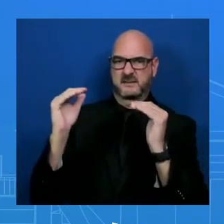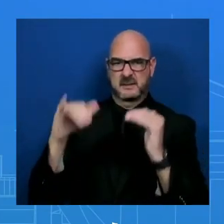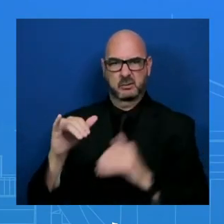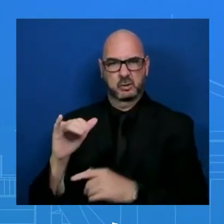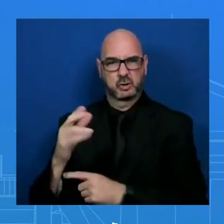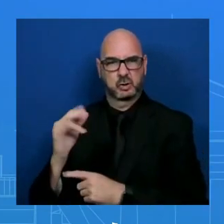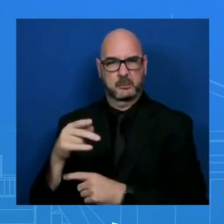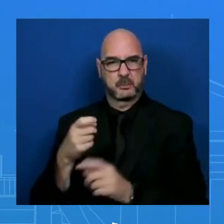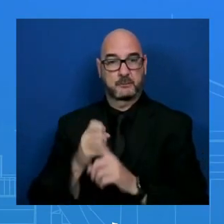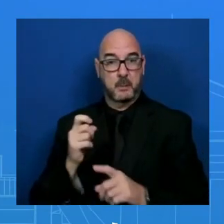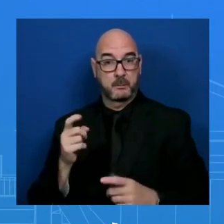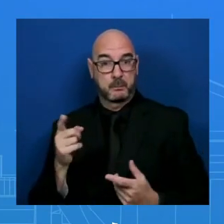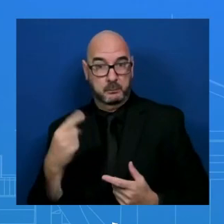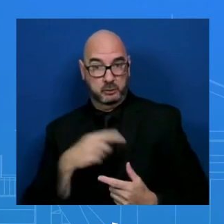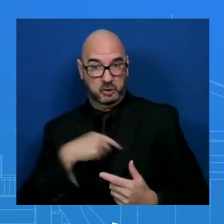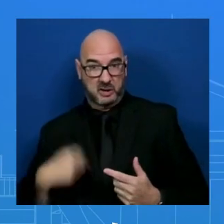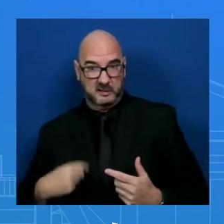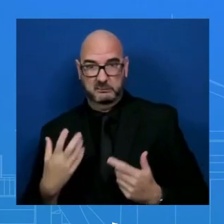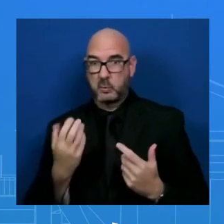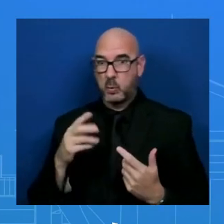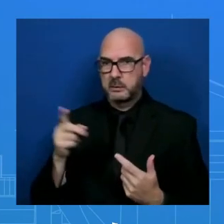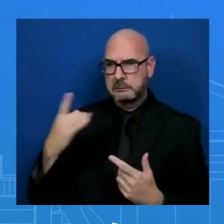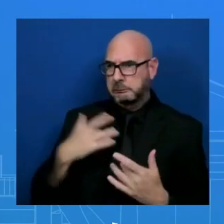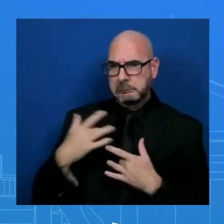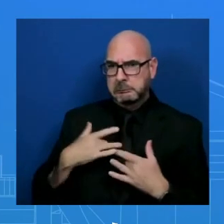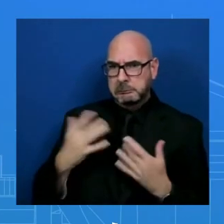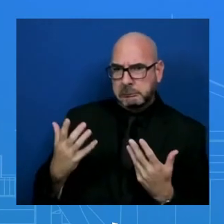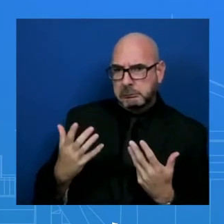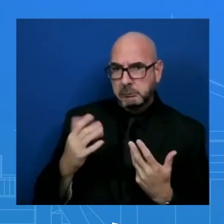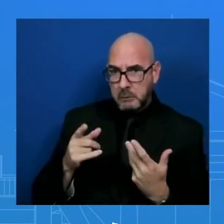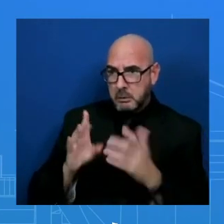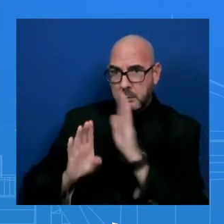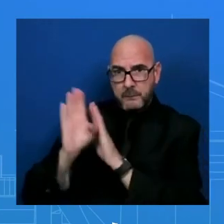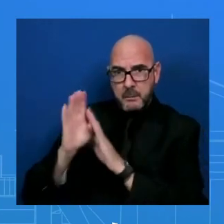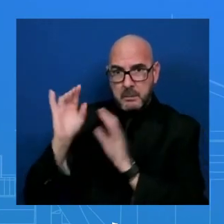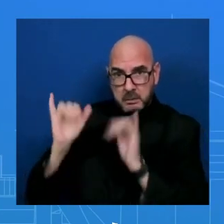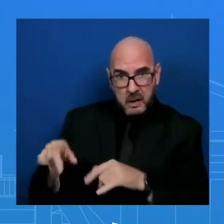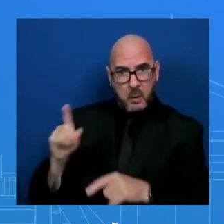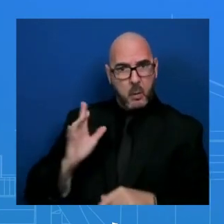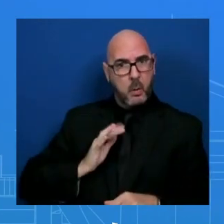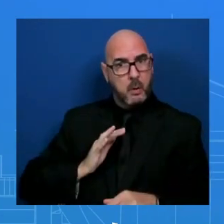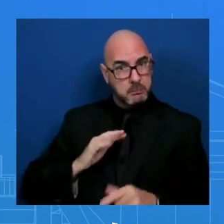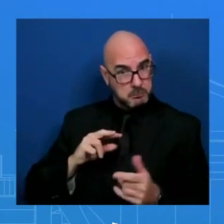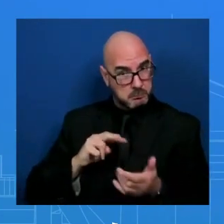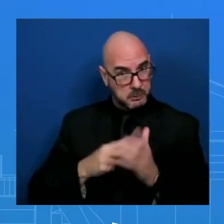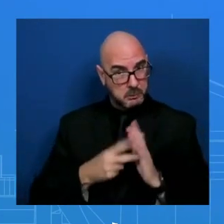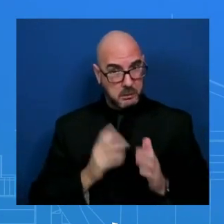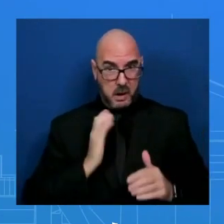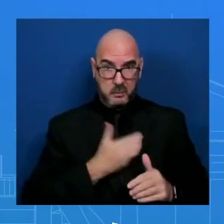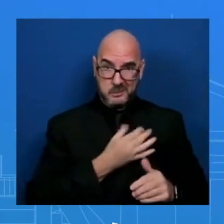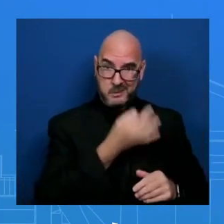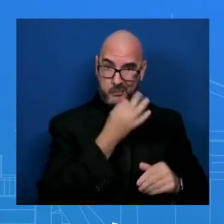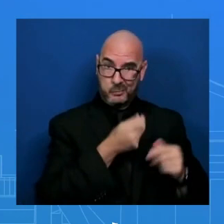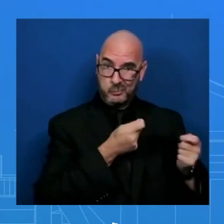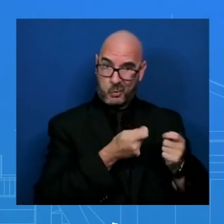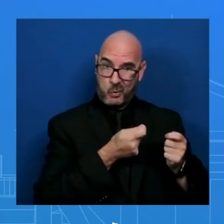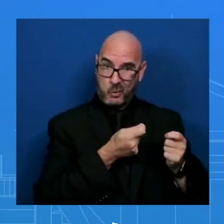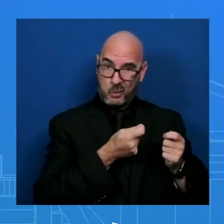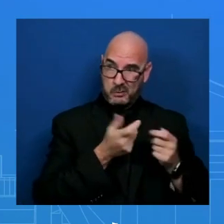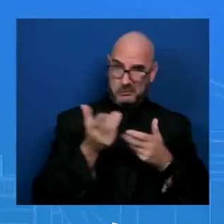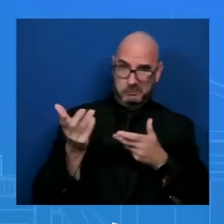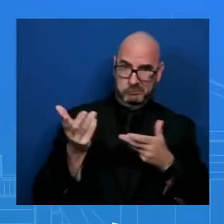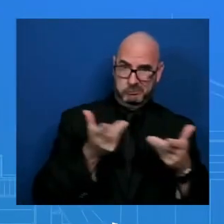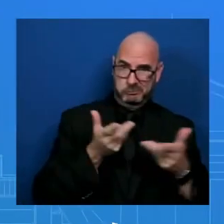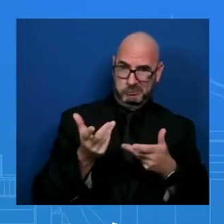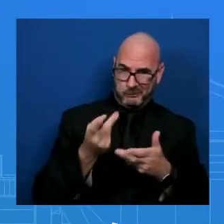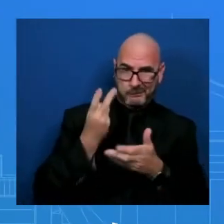I'm wondering how concerned you are about this development, and does it prove that the U.S. export controls are failing or that they're violating those export controls? MR. I'm